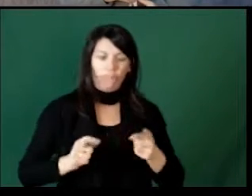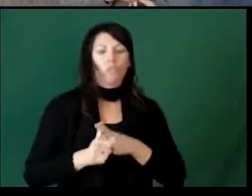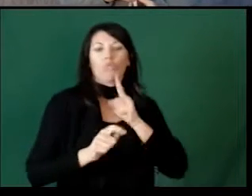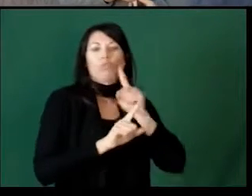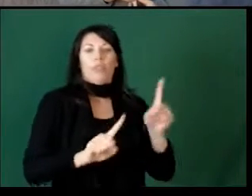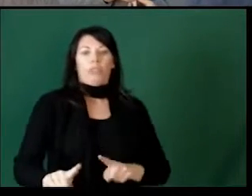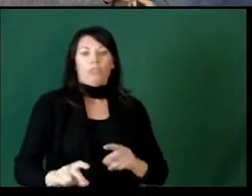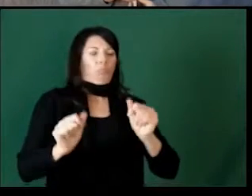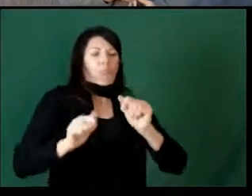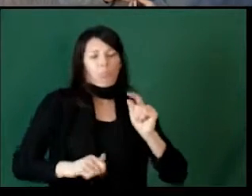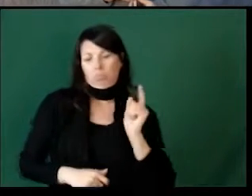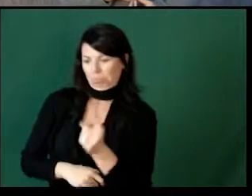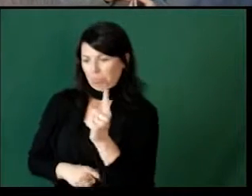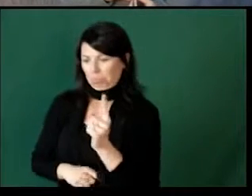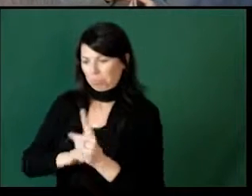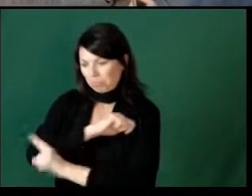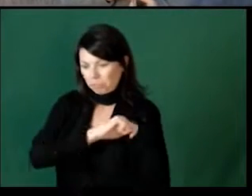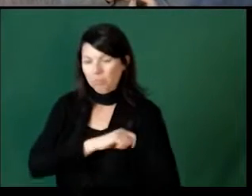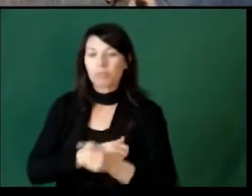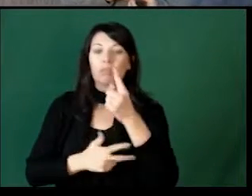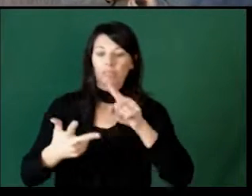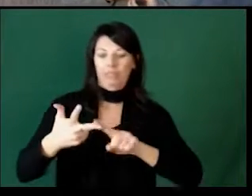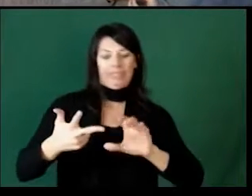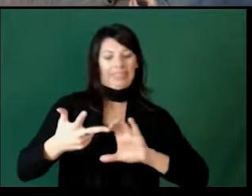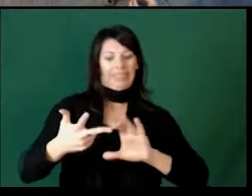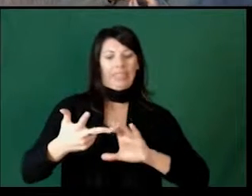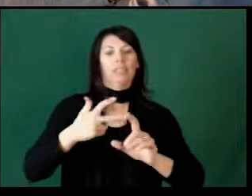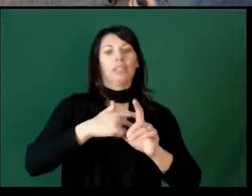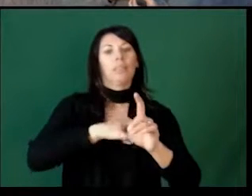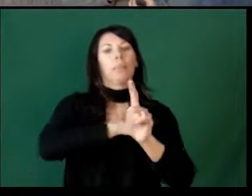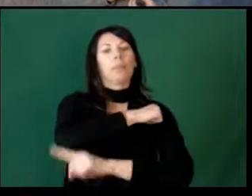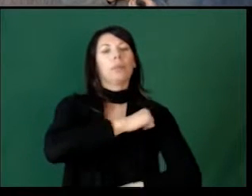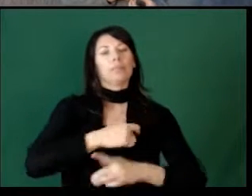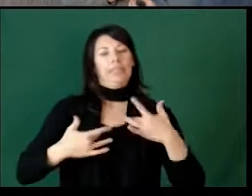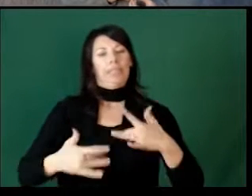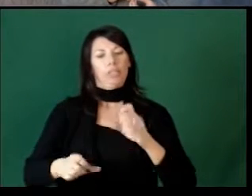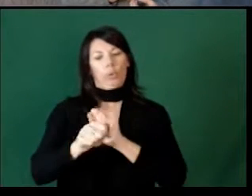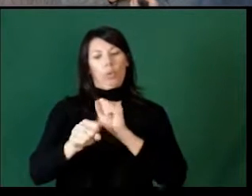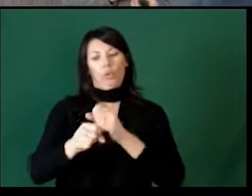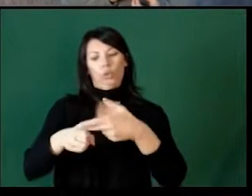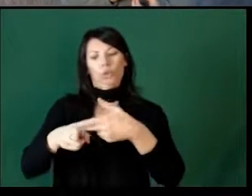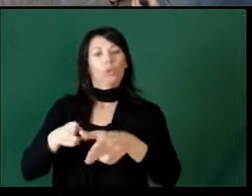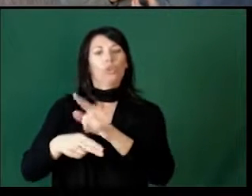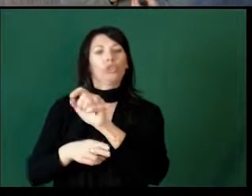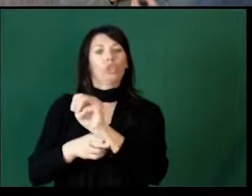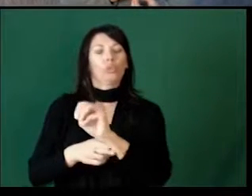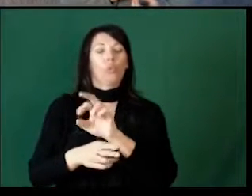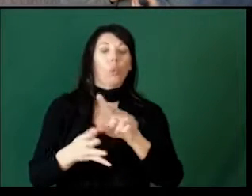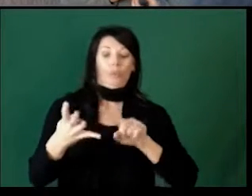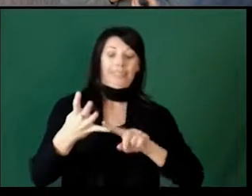it's our first reaction? C, because punishment works in the short term? Or D, all of the above?